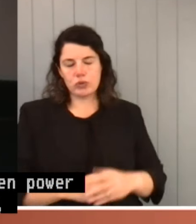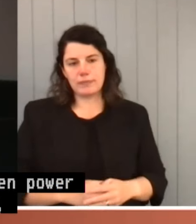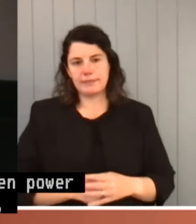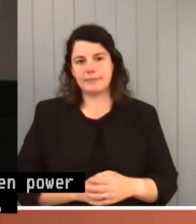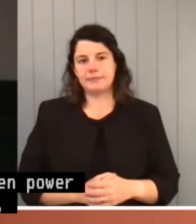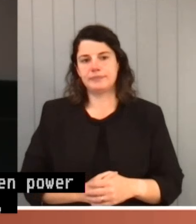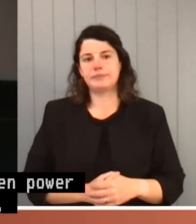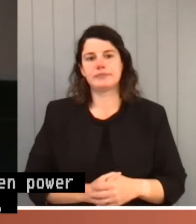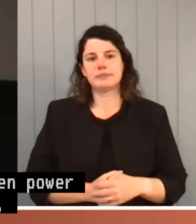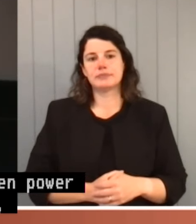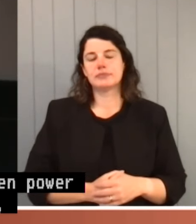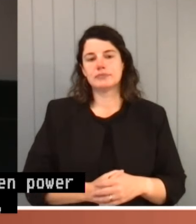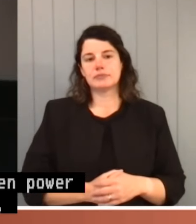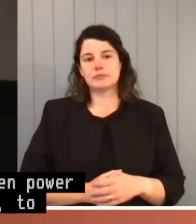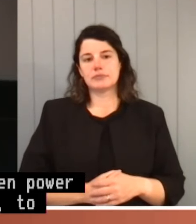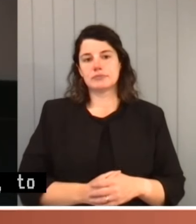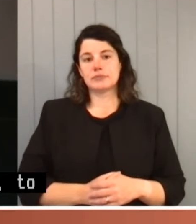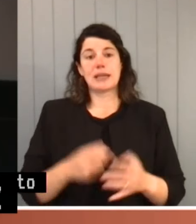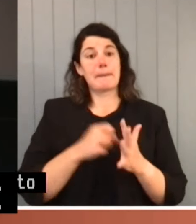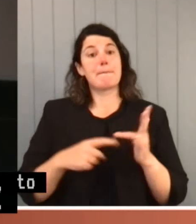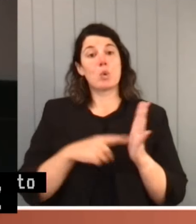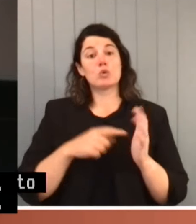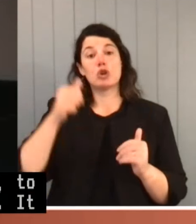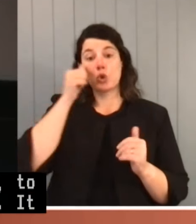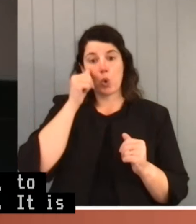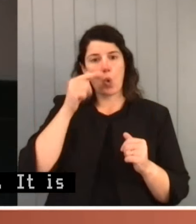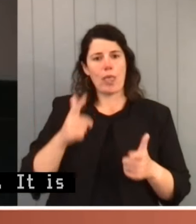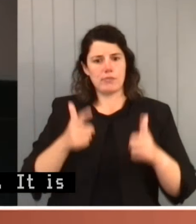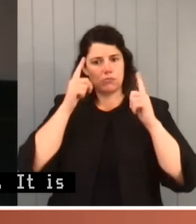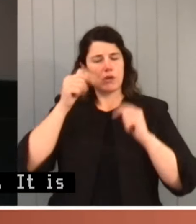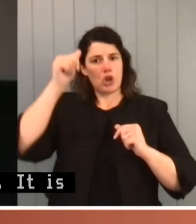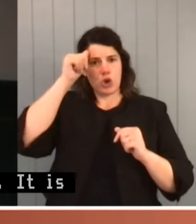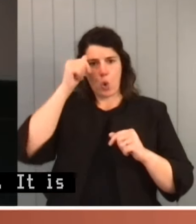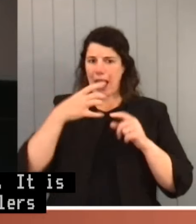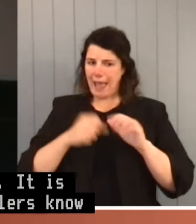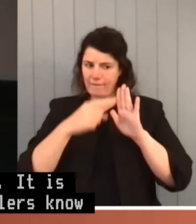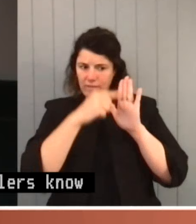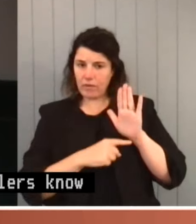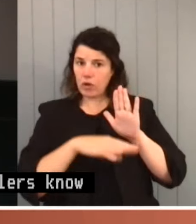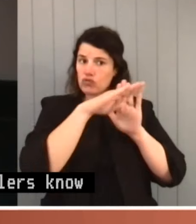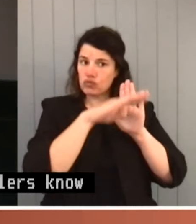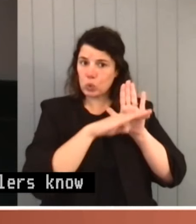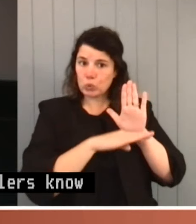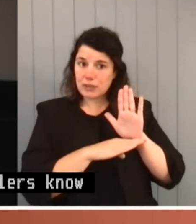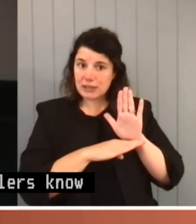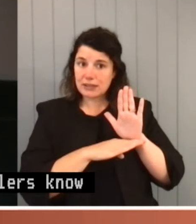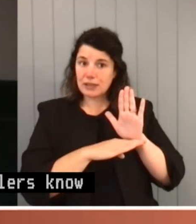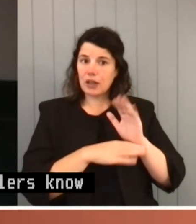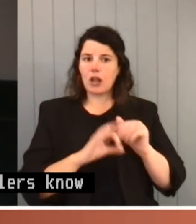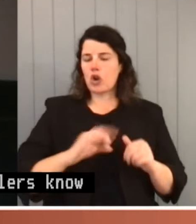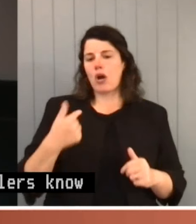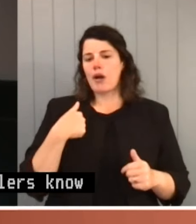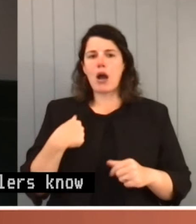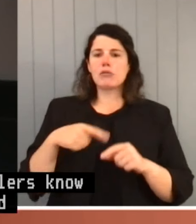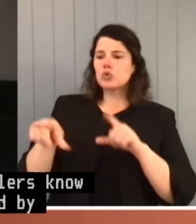important that the rulers know that their power is limited by enforceable rules than that they bask in the mandate of, quote,